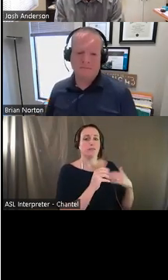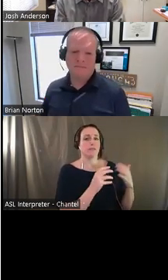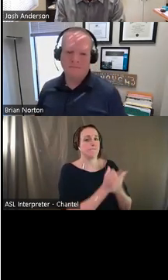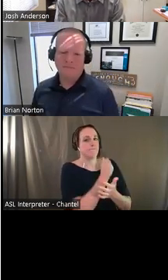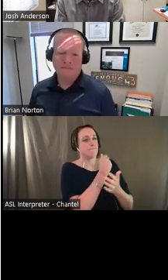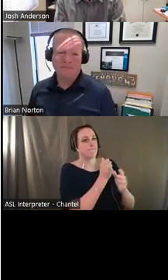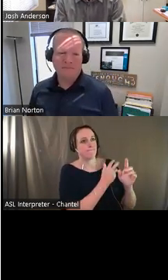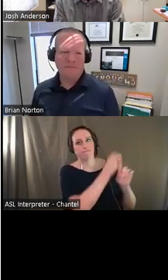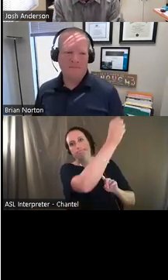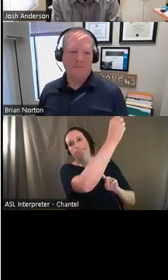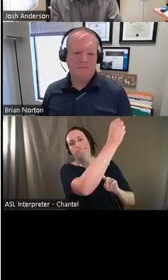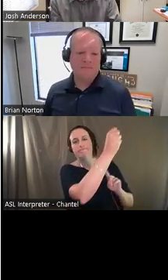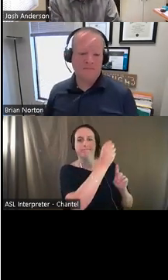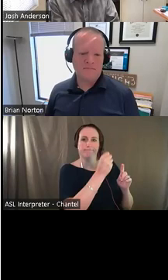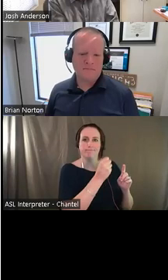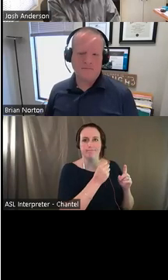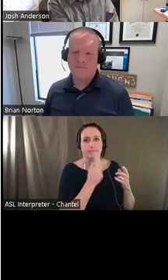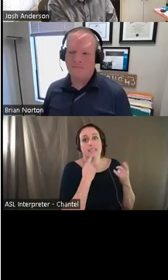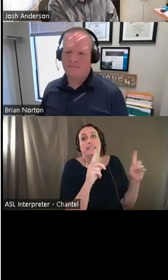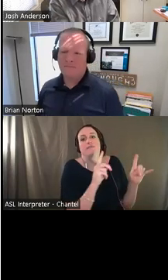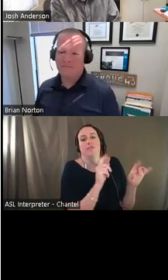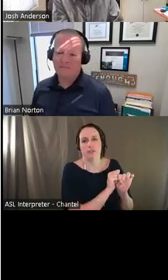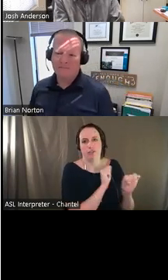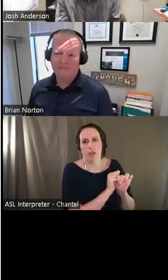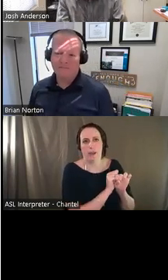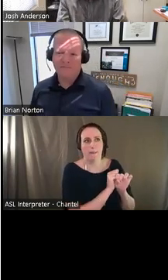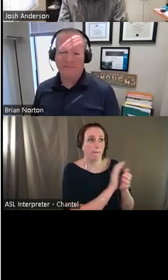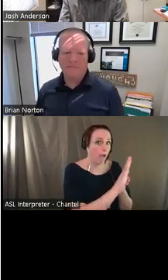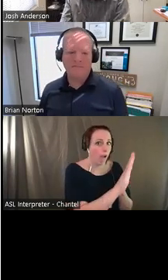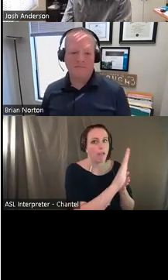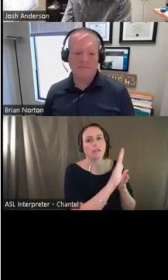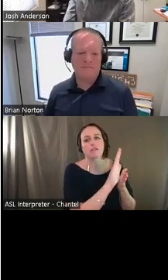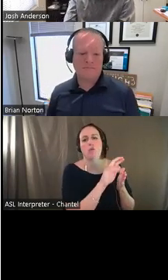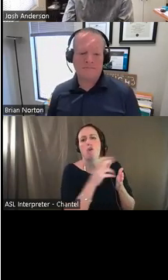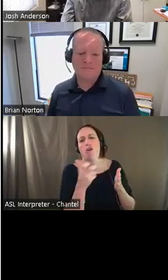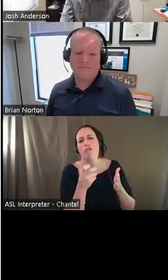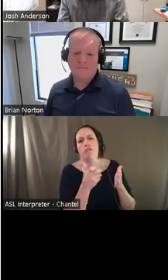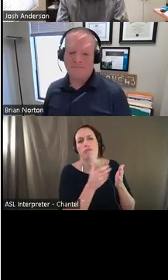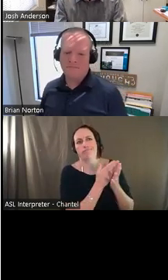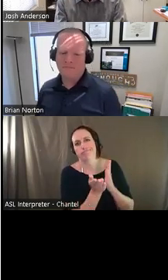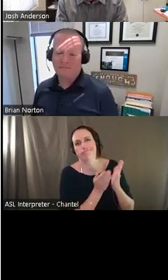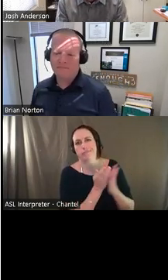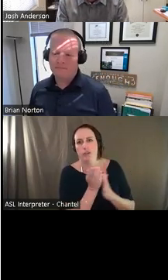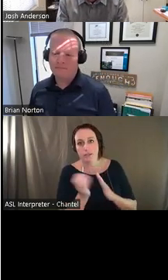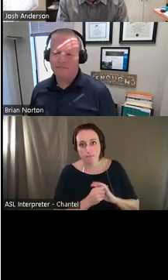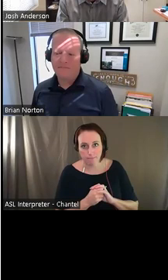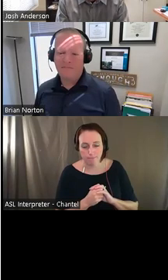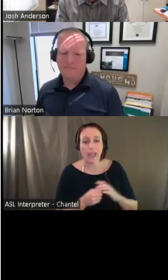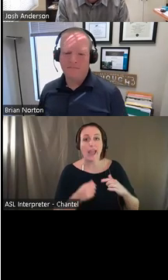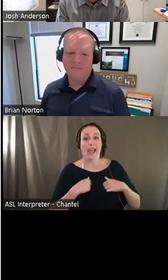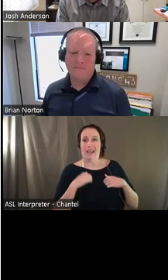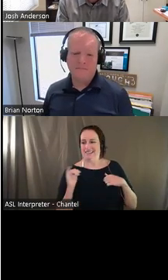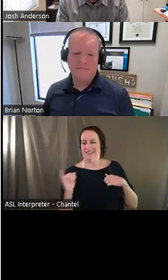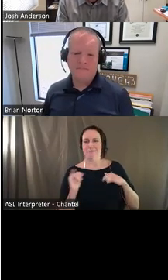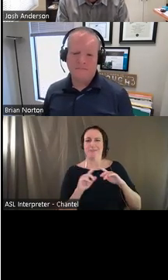be productive and successful on the job in college and with other kinds of needs. I also started as a job coach.